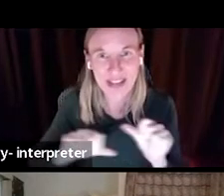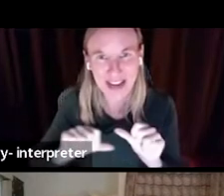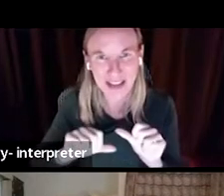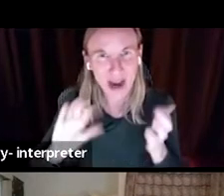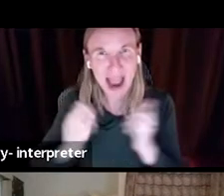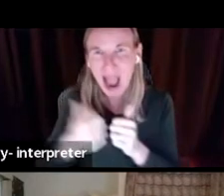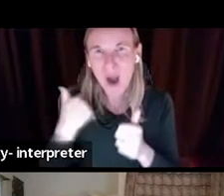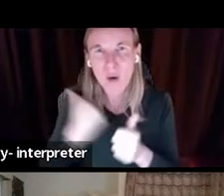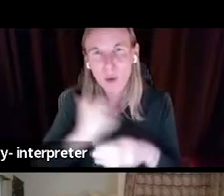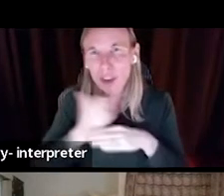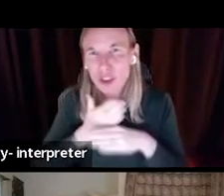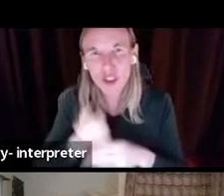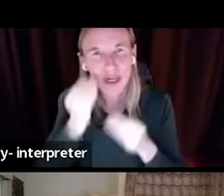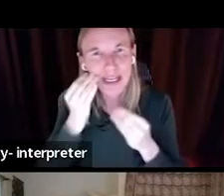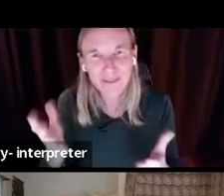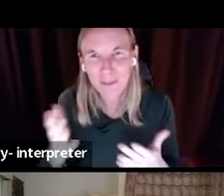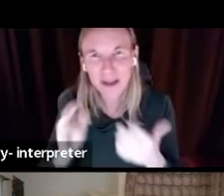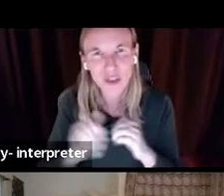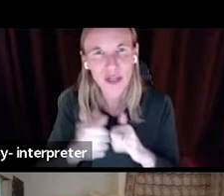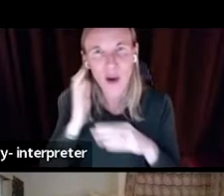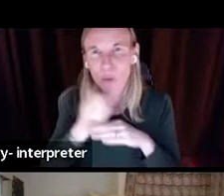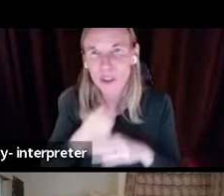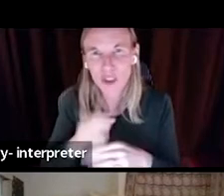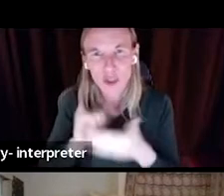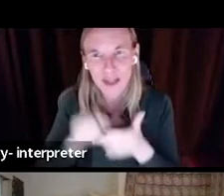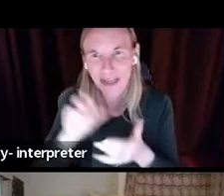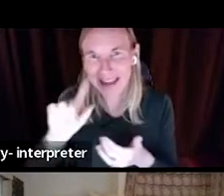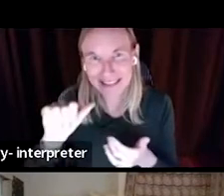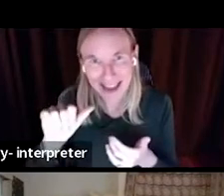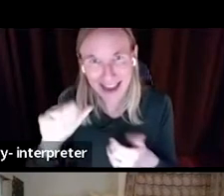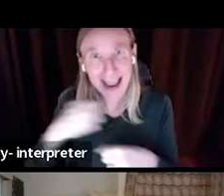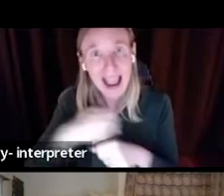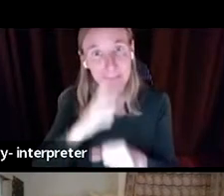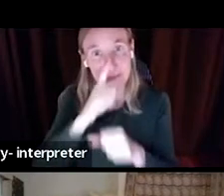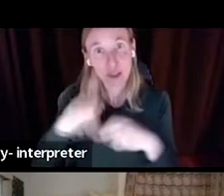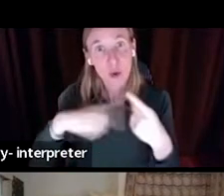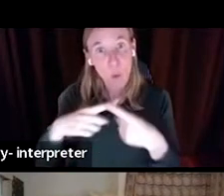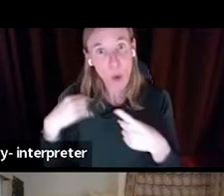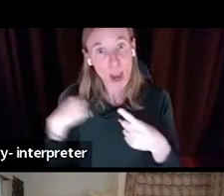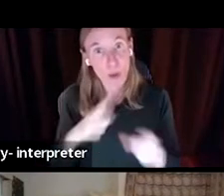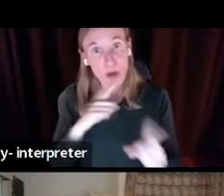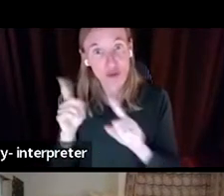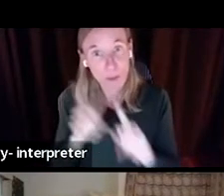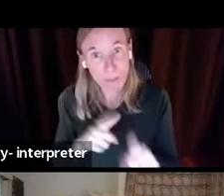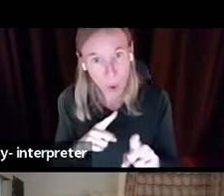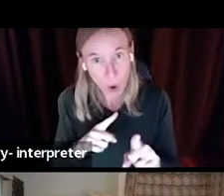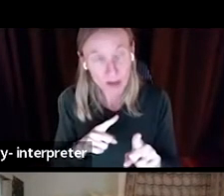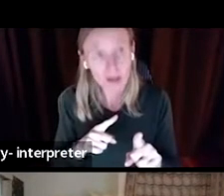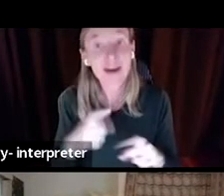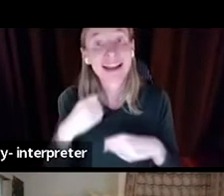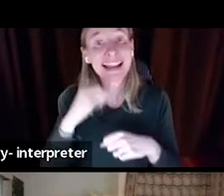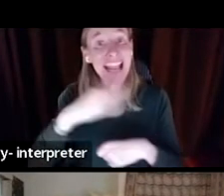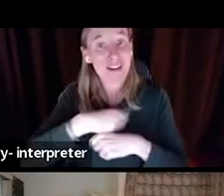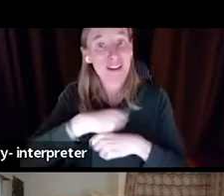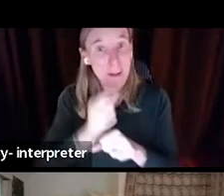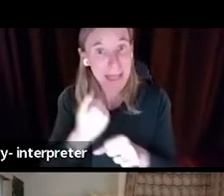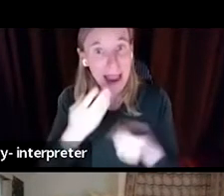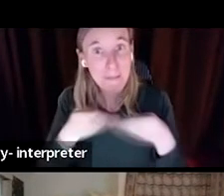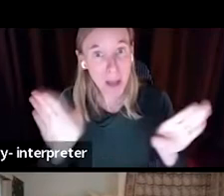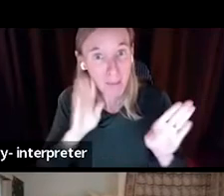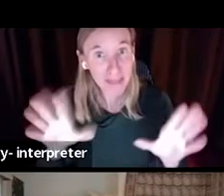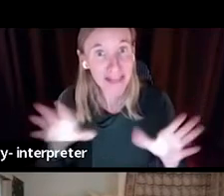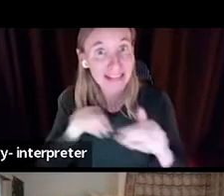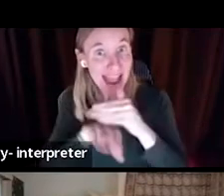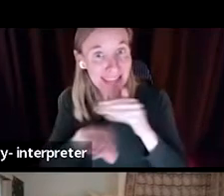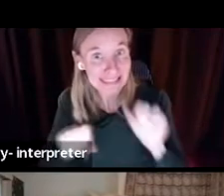data, and make sure that when we report them or if they are made publicly accessible. That that's